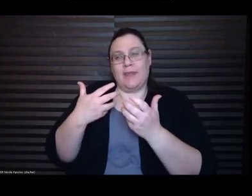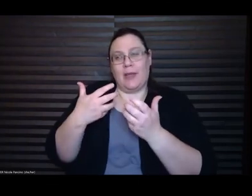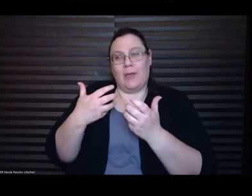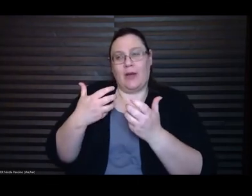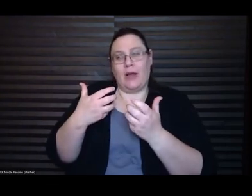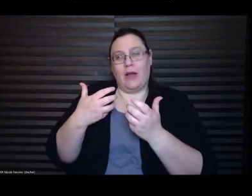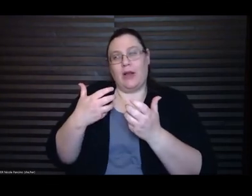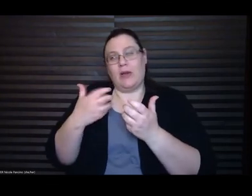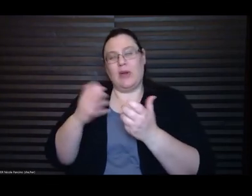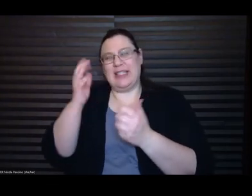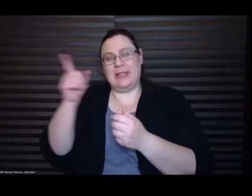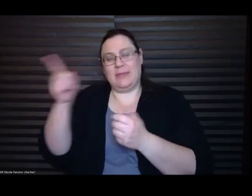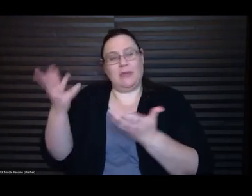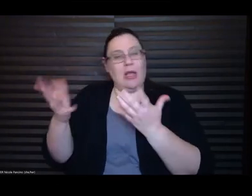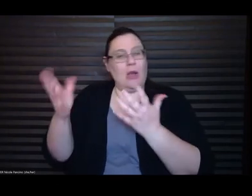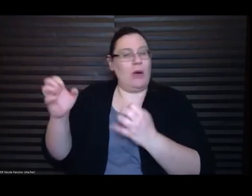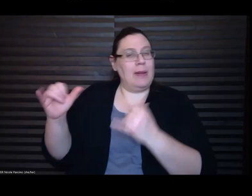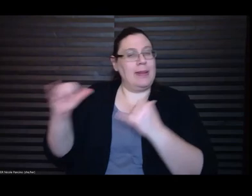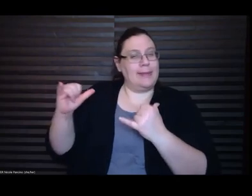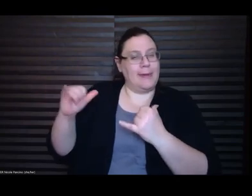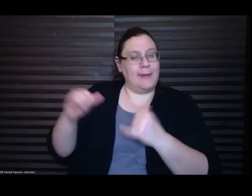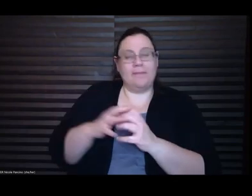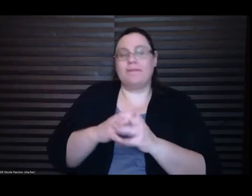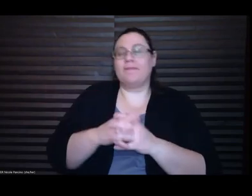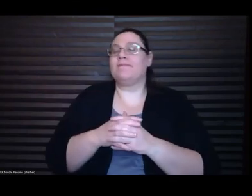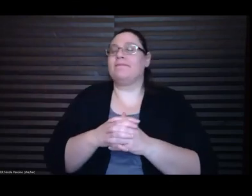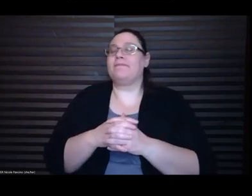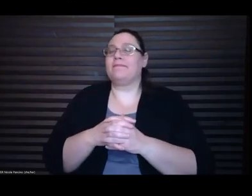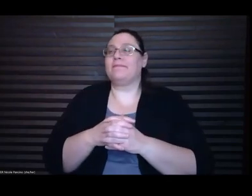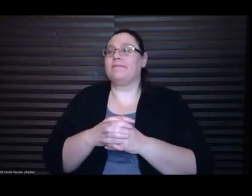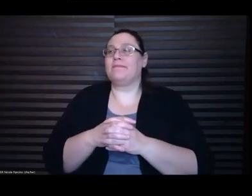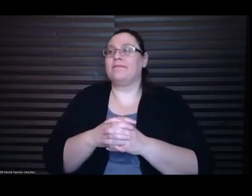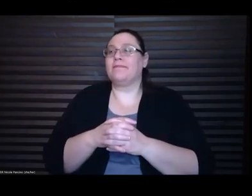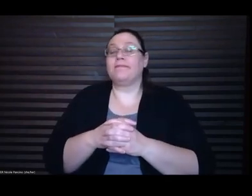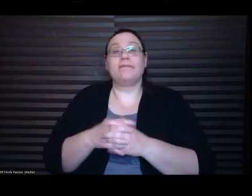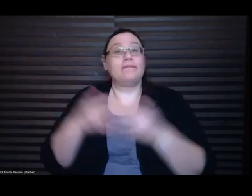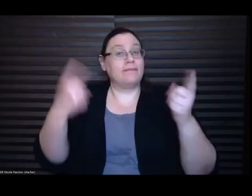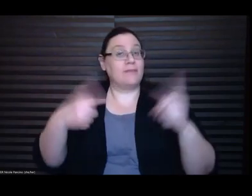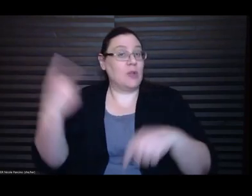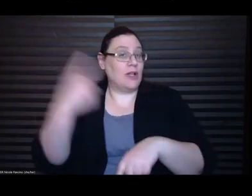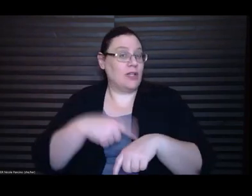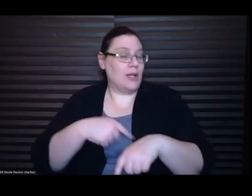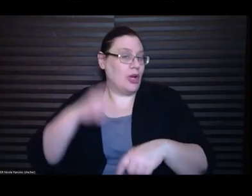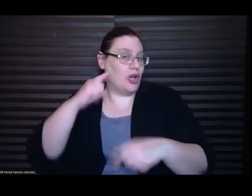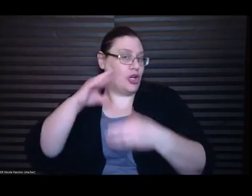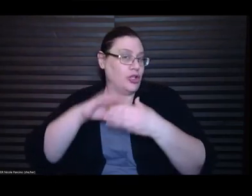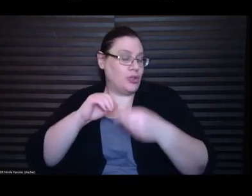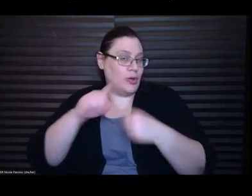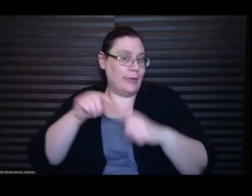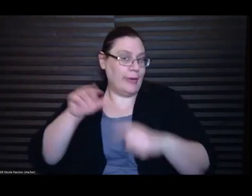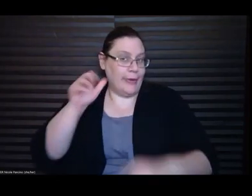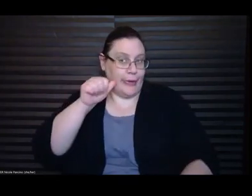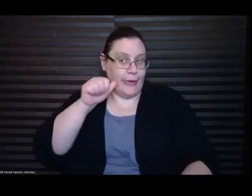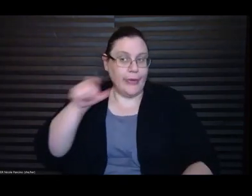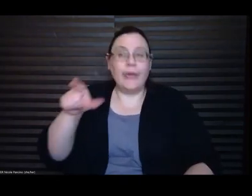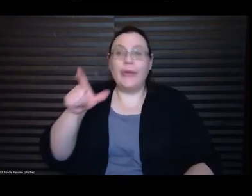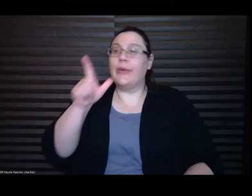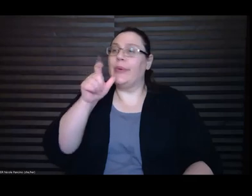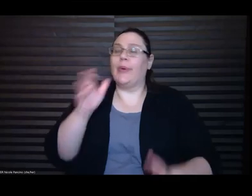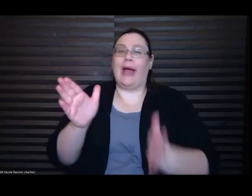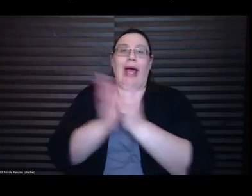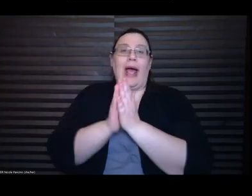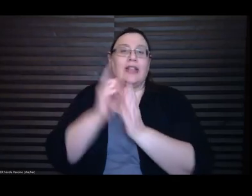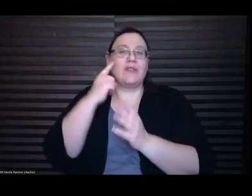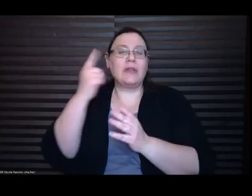I once heard a story about a girl who requested something so vile from her paramour that he told her family,